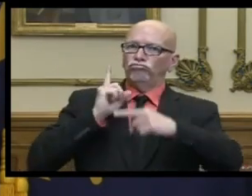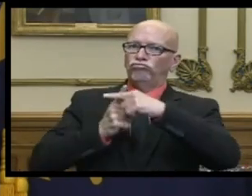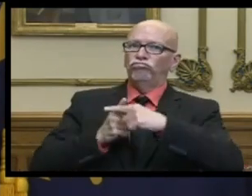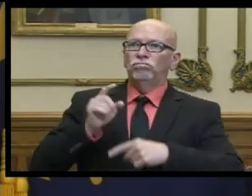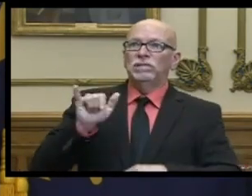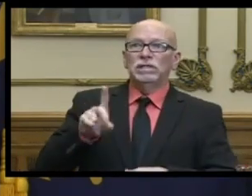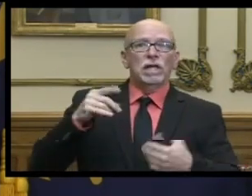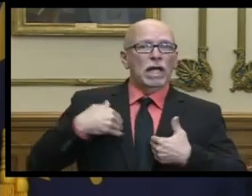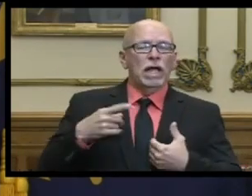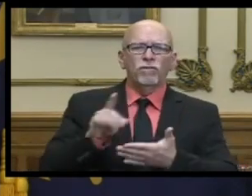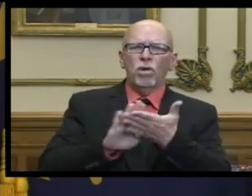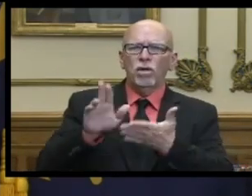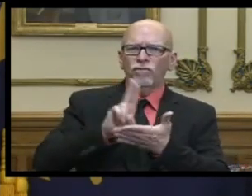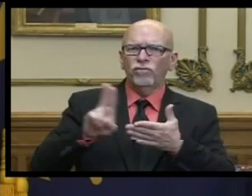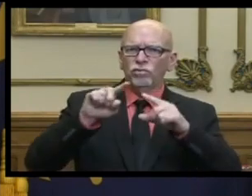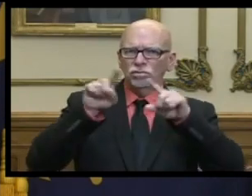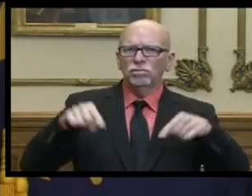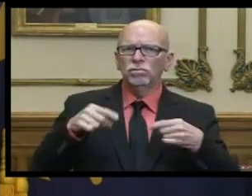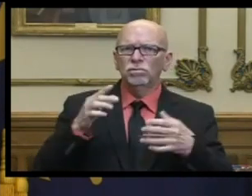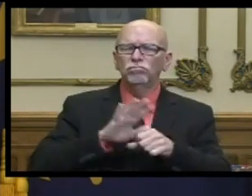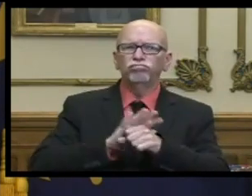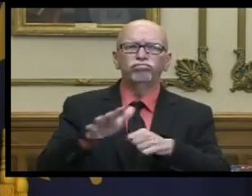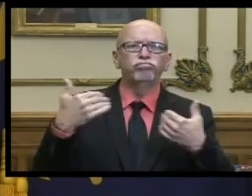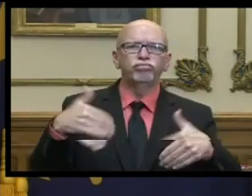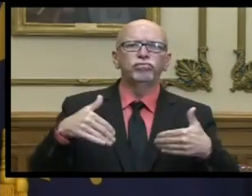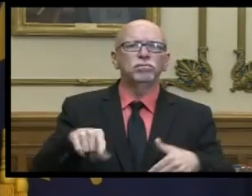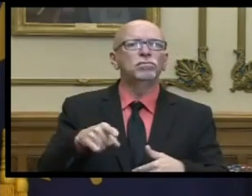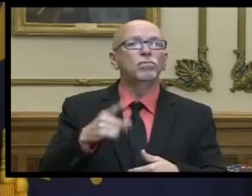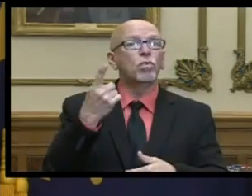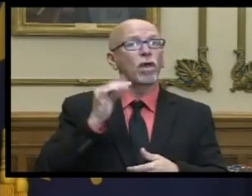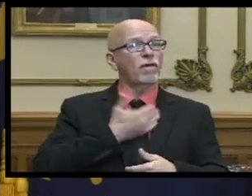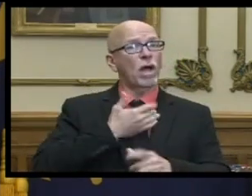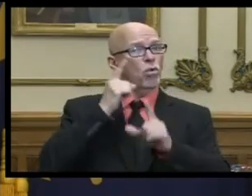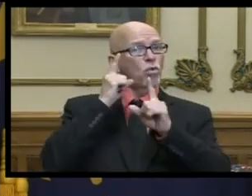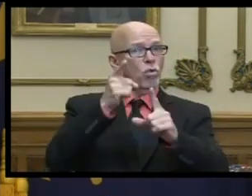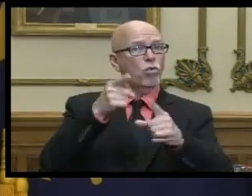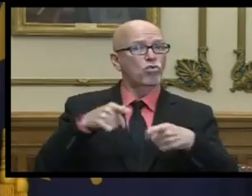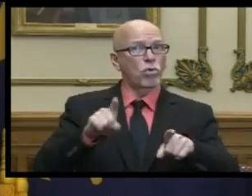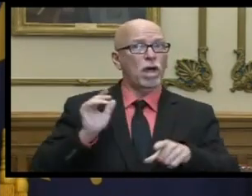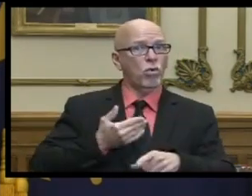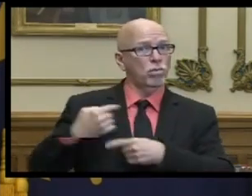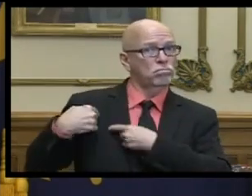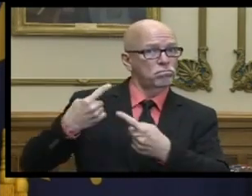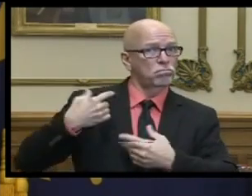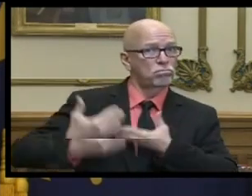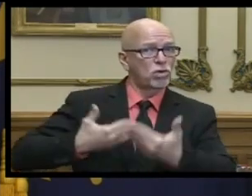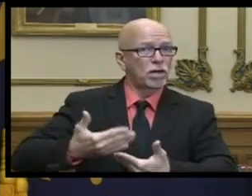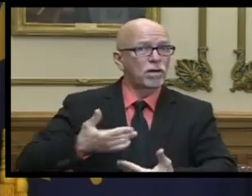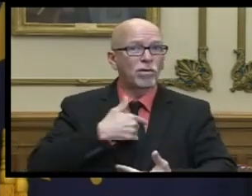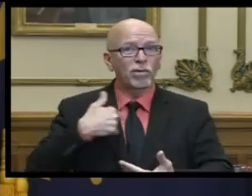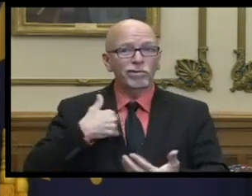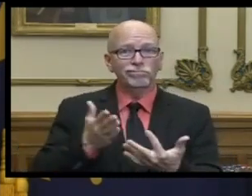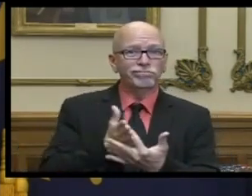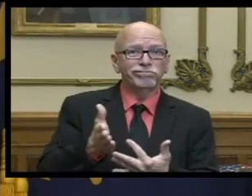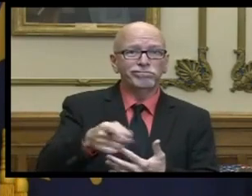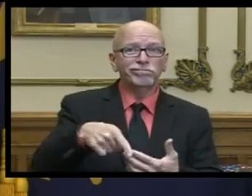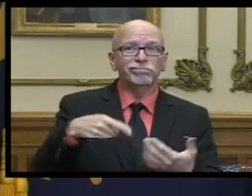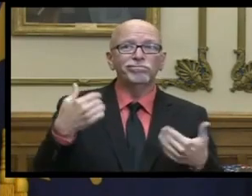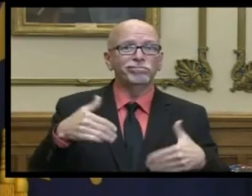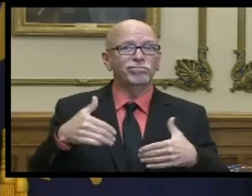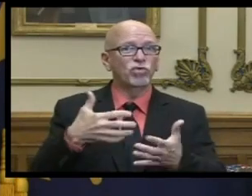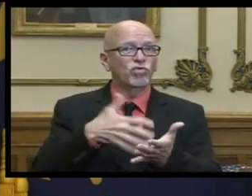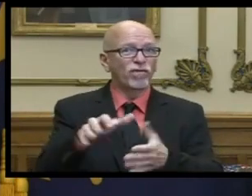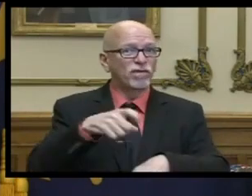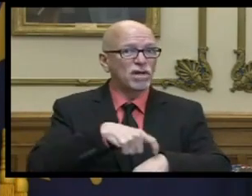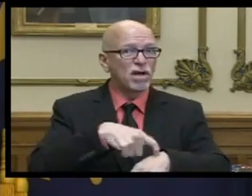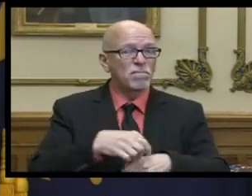and our goal throughout this whole process navigating our way through these rocky shallow waters